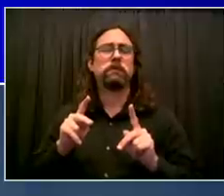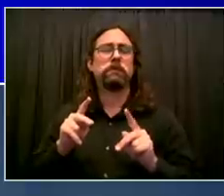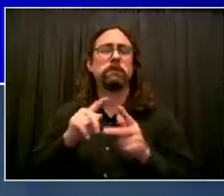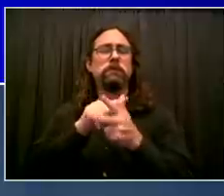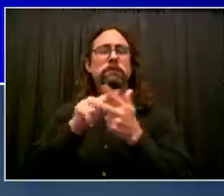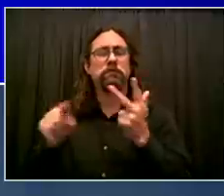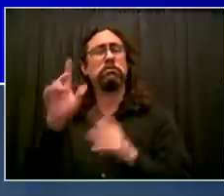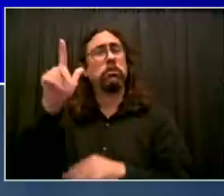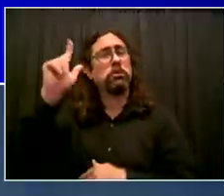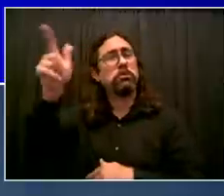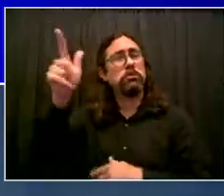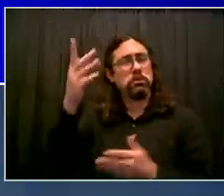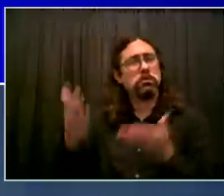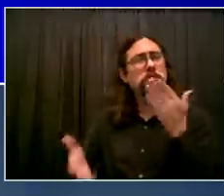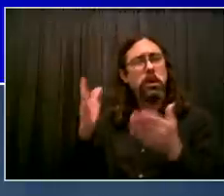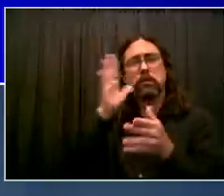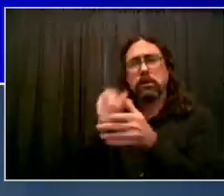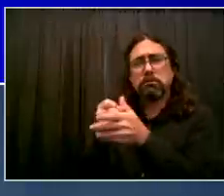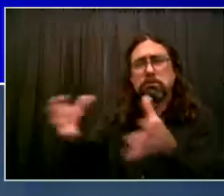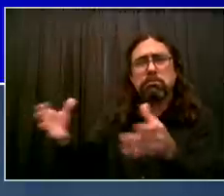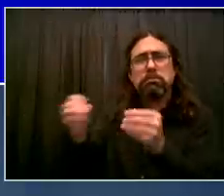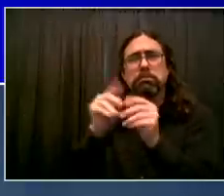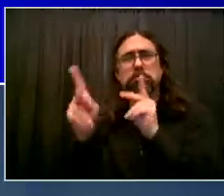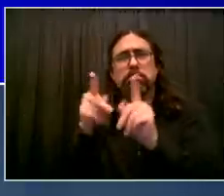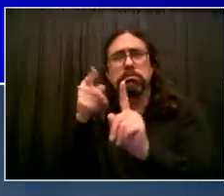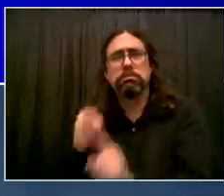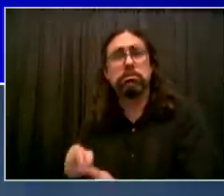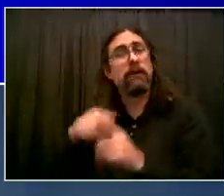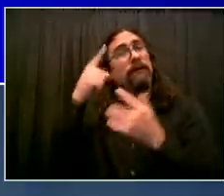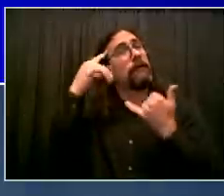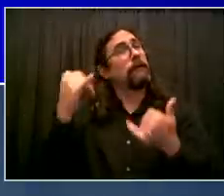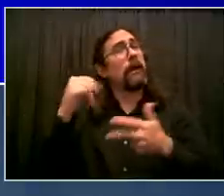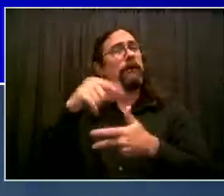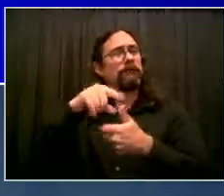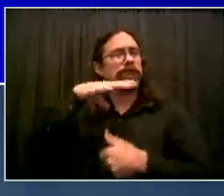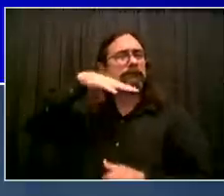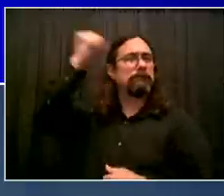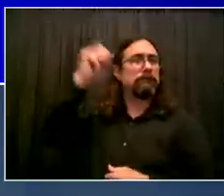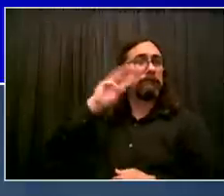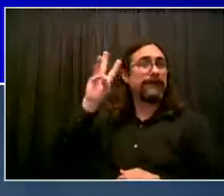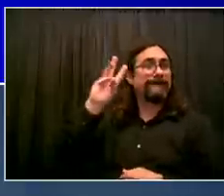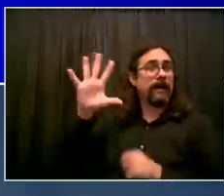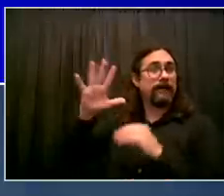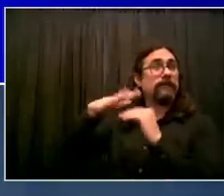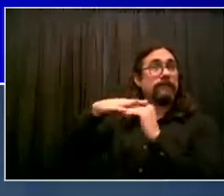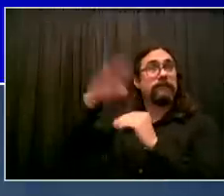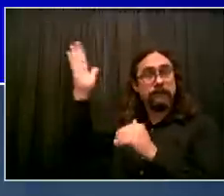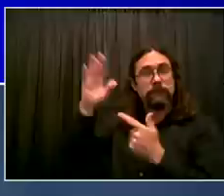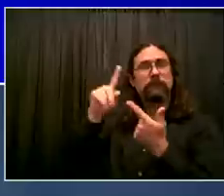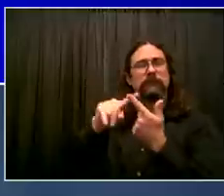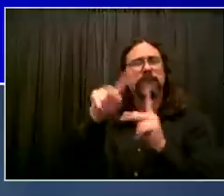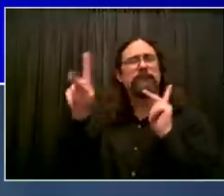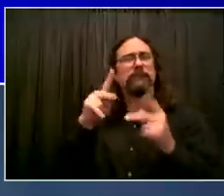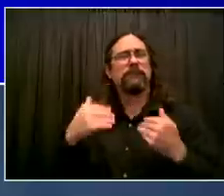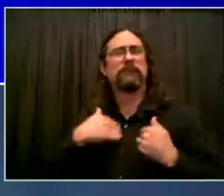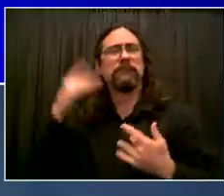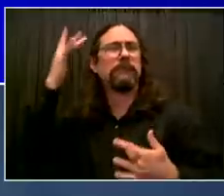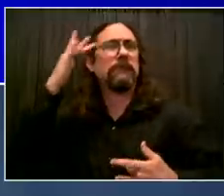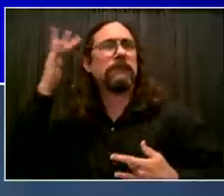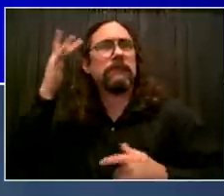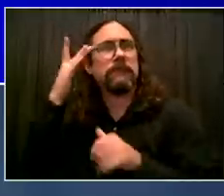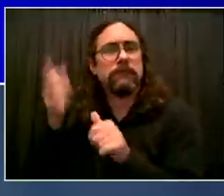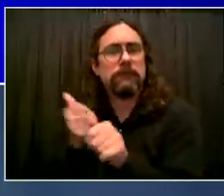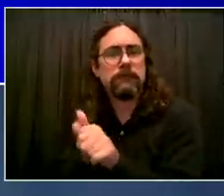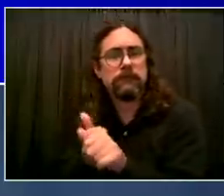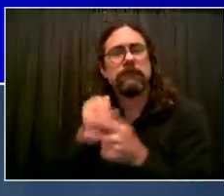particularly excited about as early as next month, the approval for vaccine for the five to 11 year olds. That's crucial. And that's